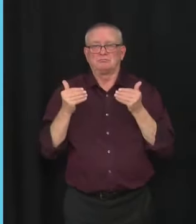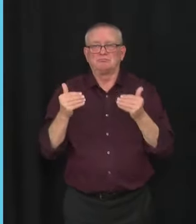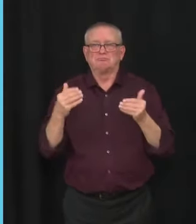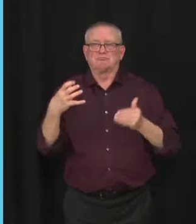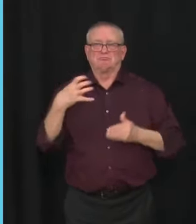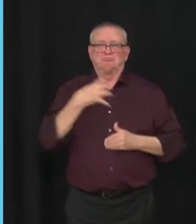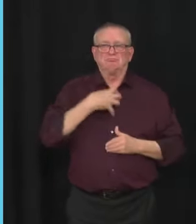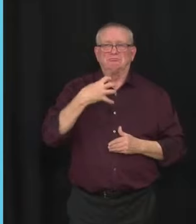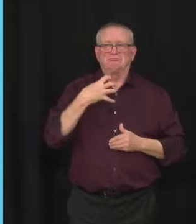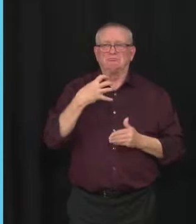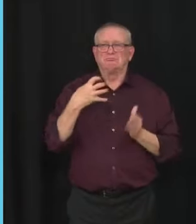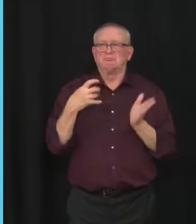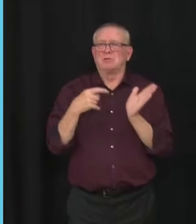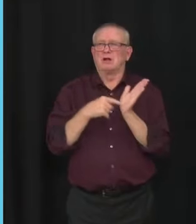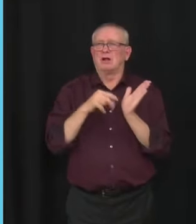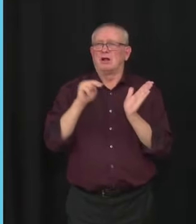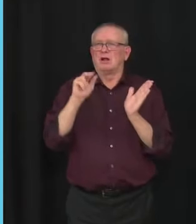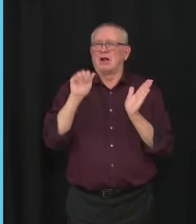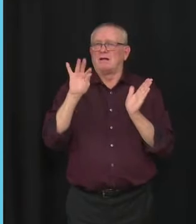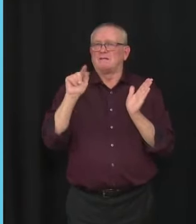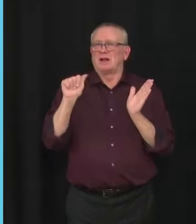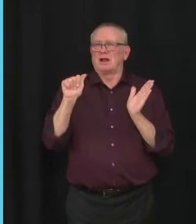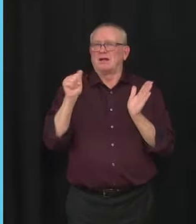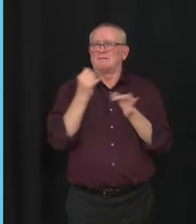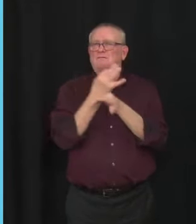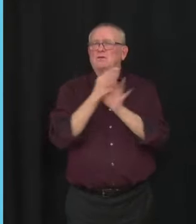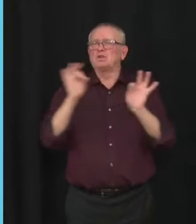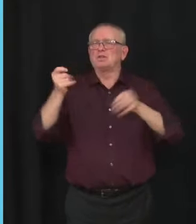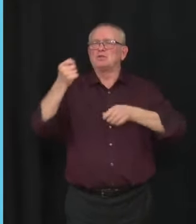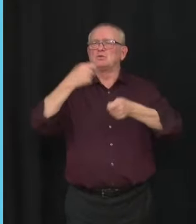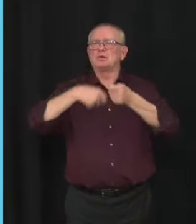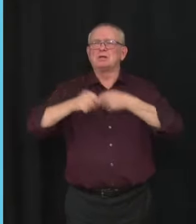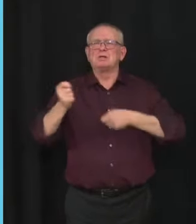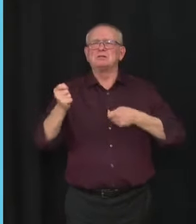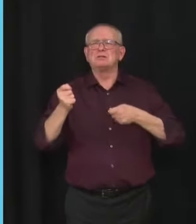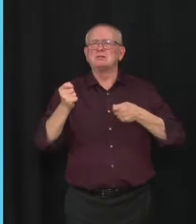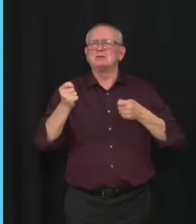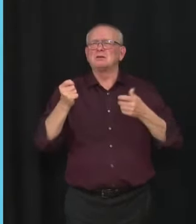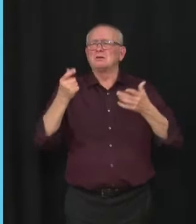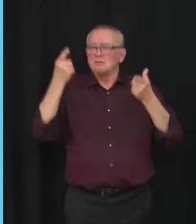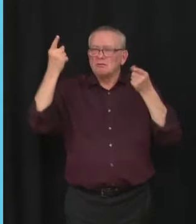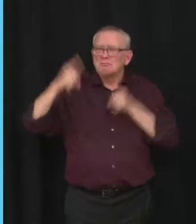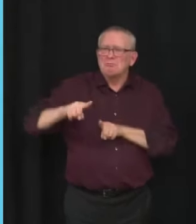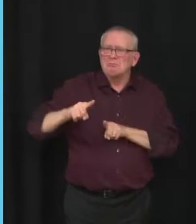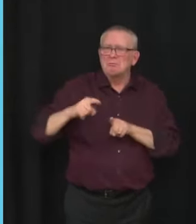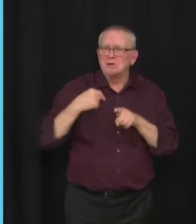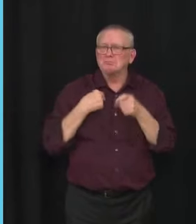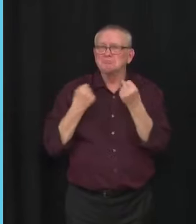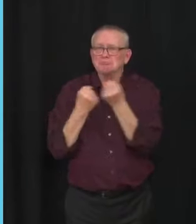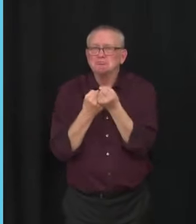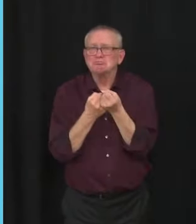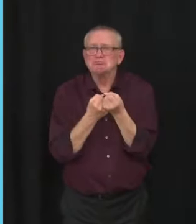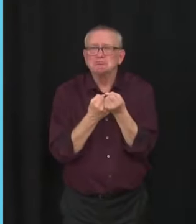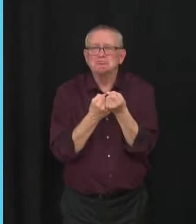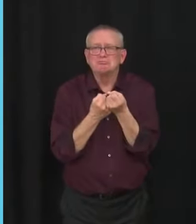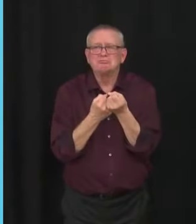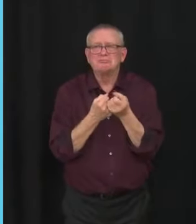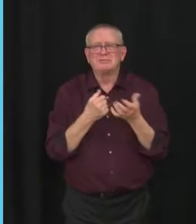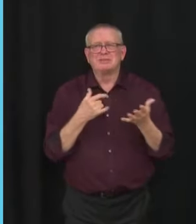We will be considering how best we can partner with them in that. And we think there's a very strong claim for damages